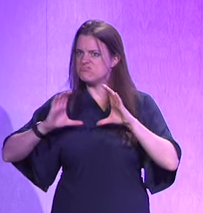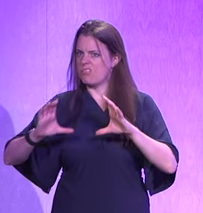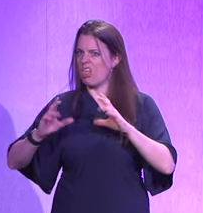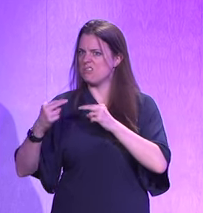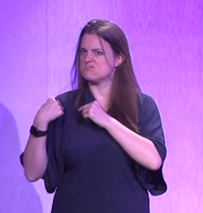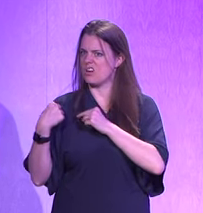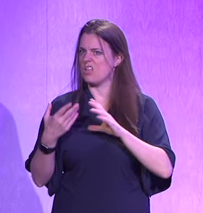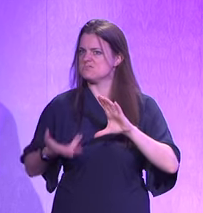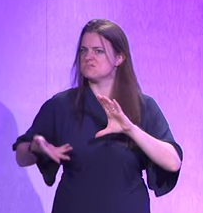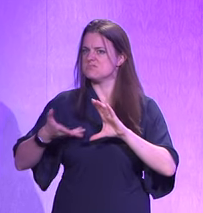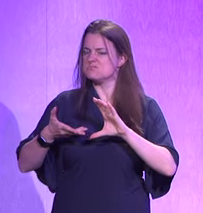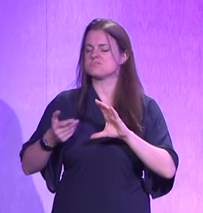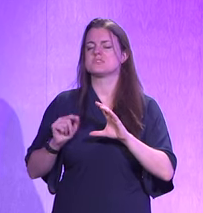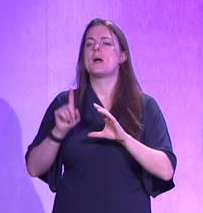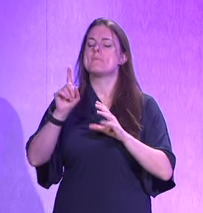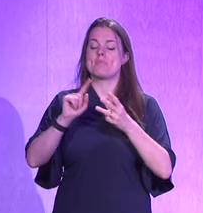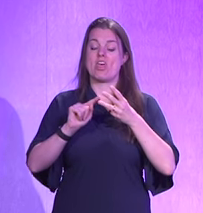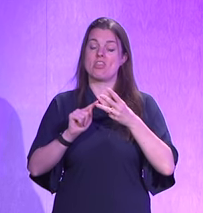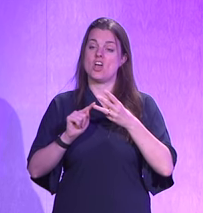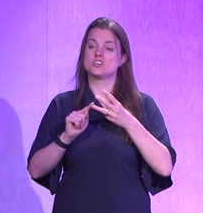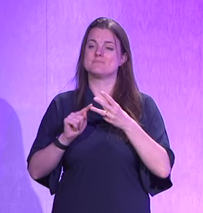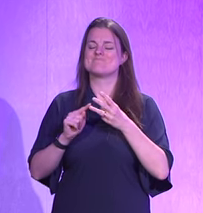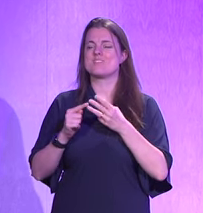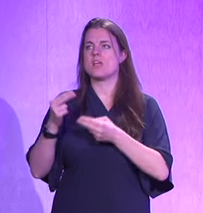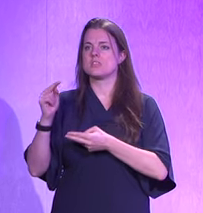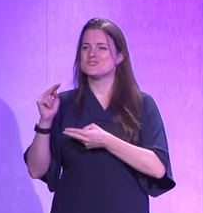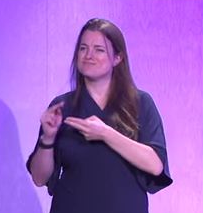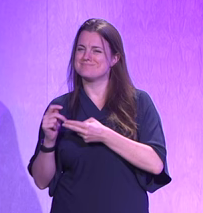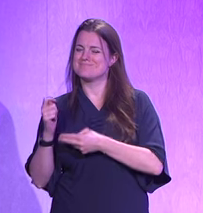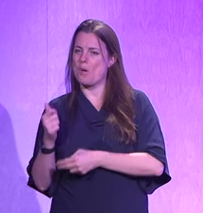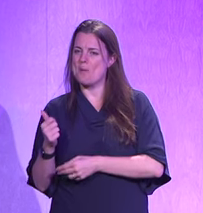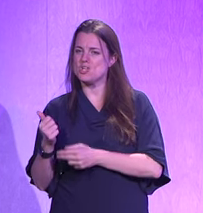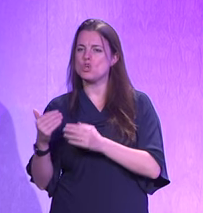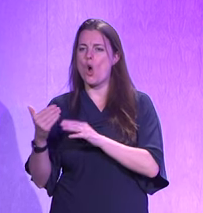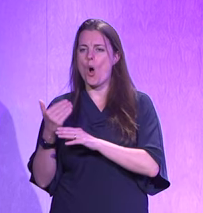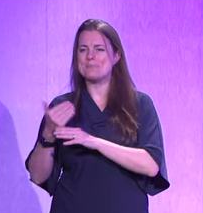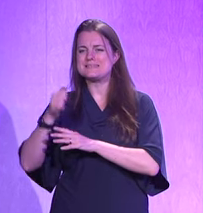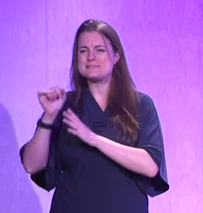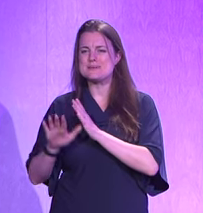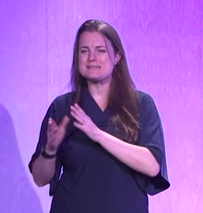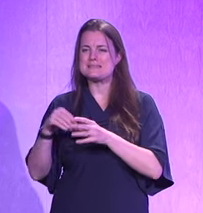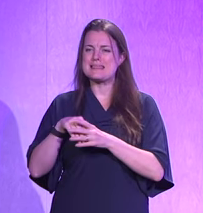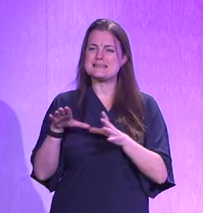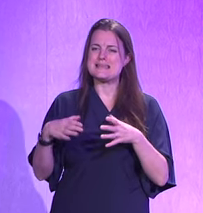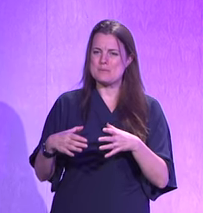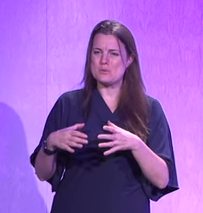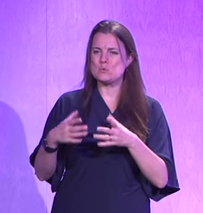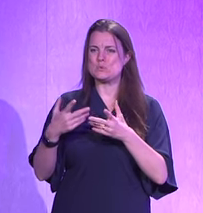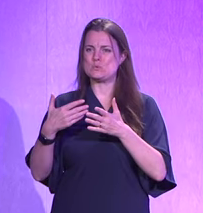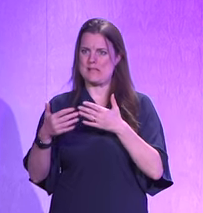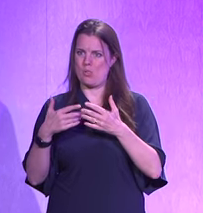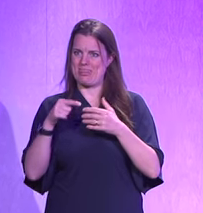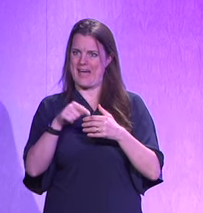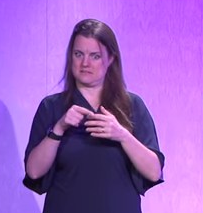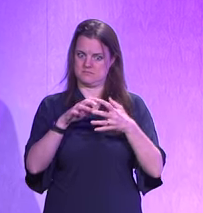And this brings me to the third fact. There is very usual lack of ops experience in devs, in teams, to take